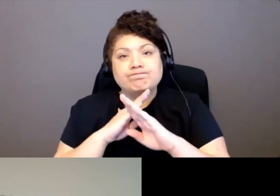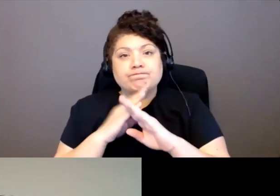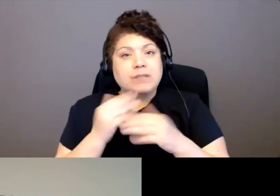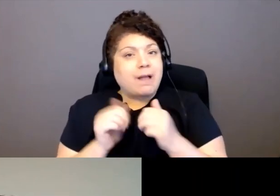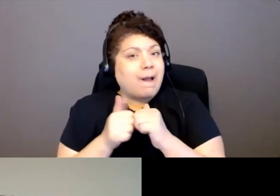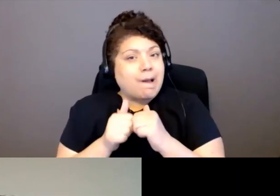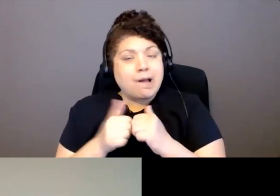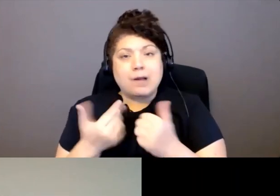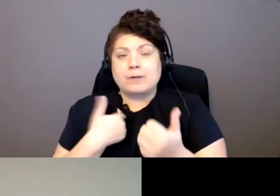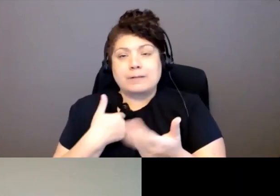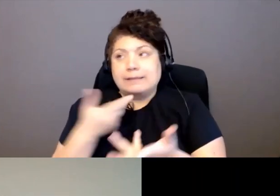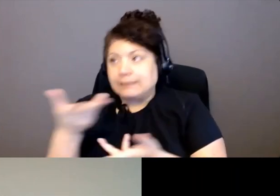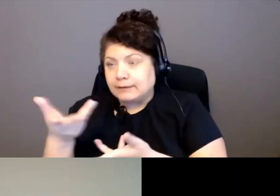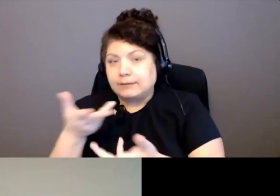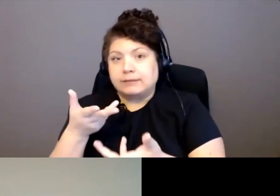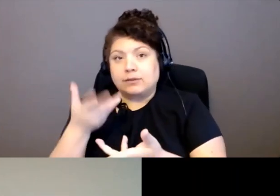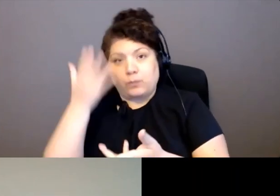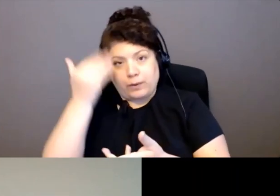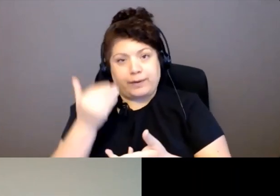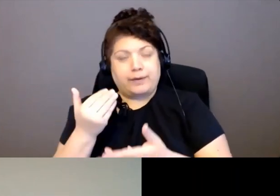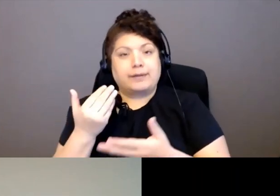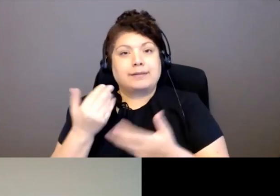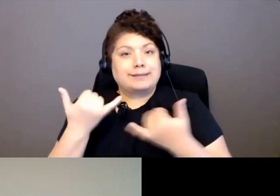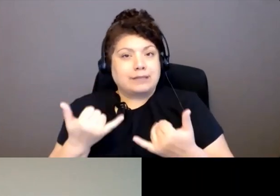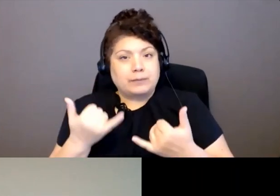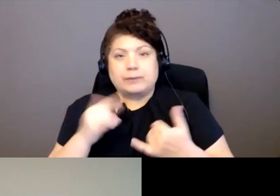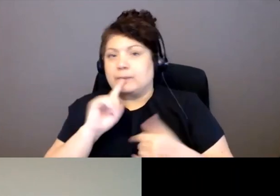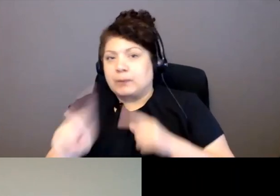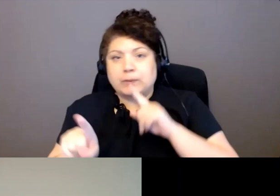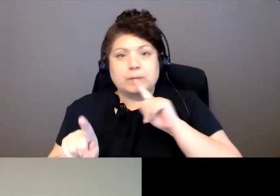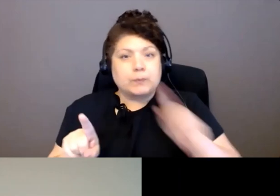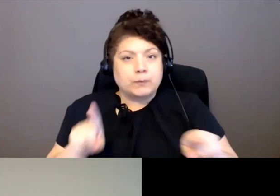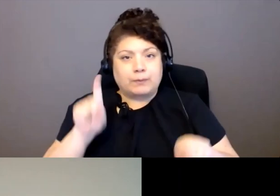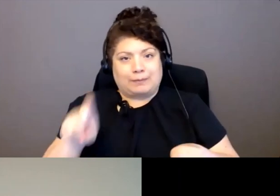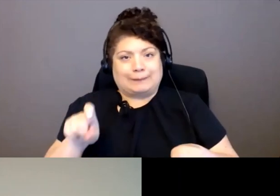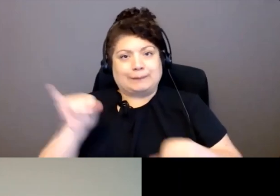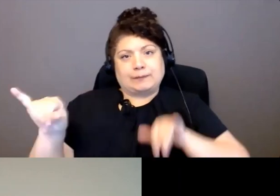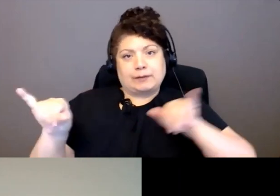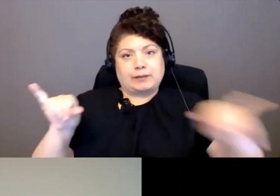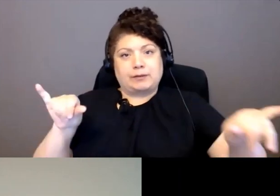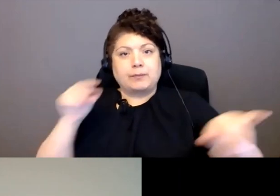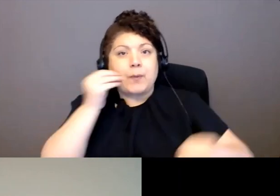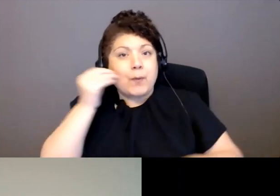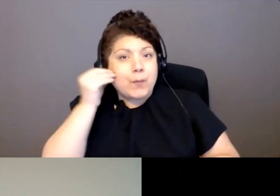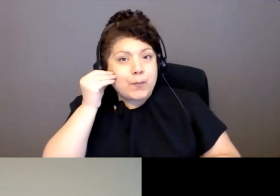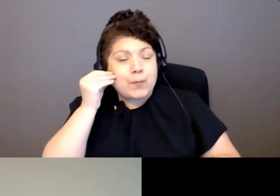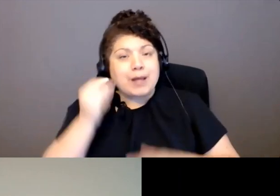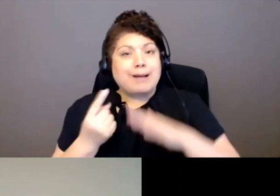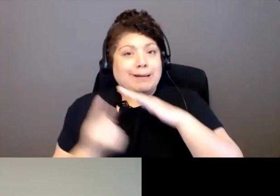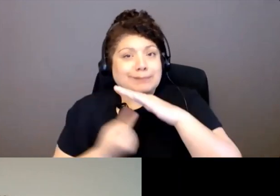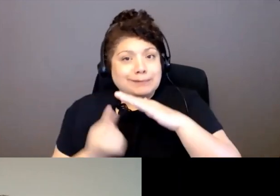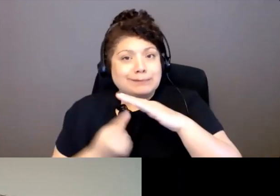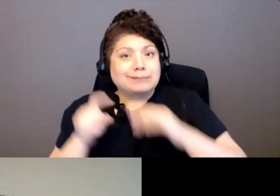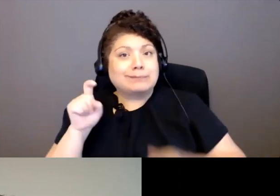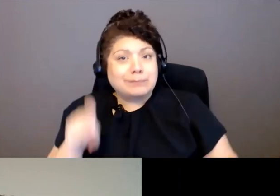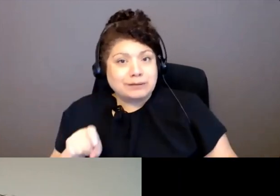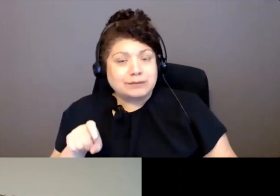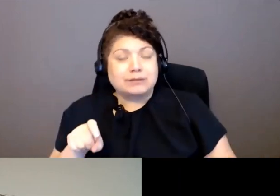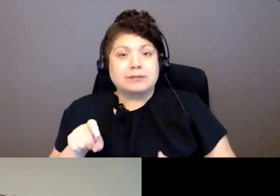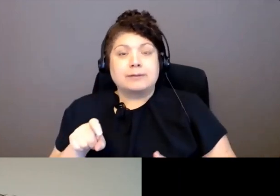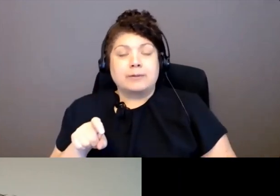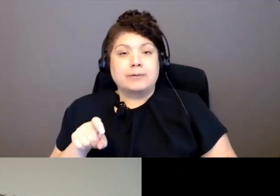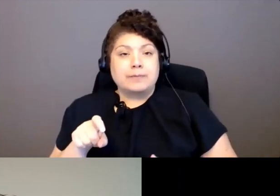of the isolation we're having. And also they,